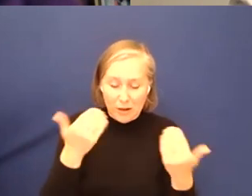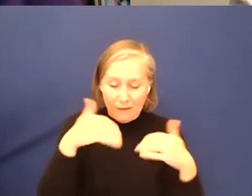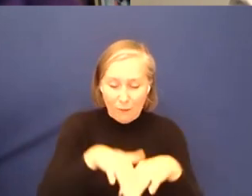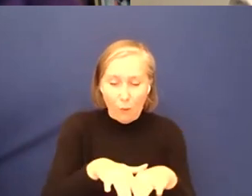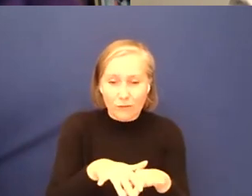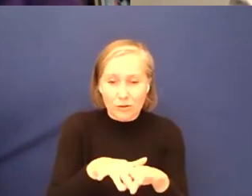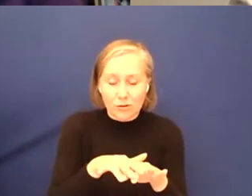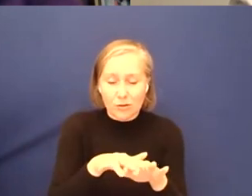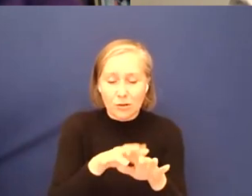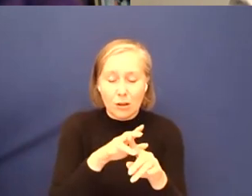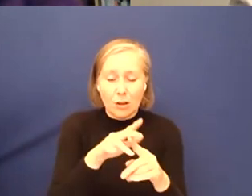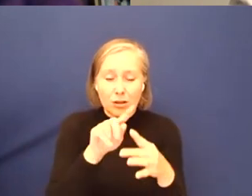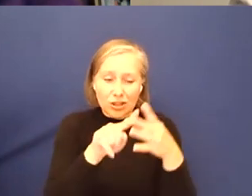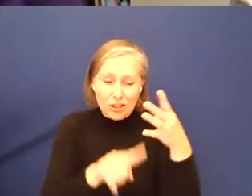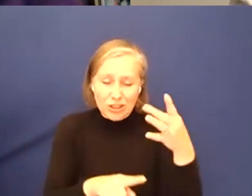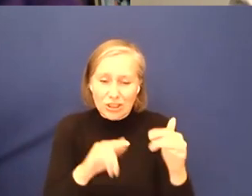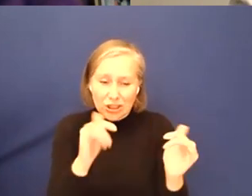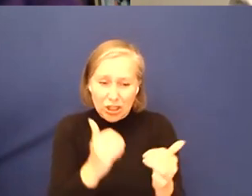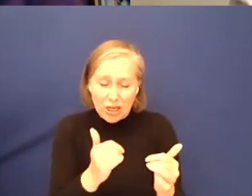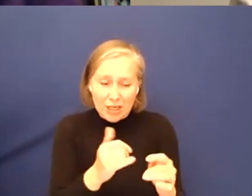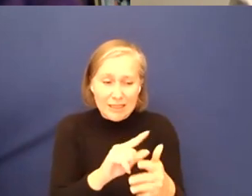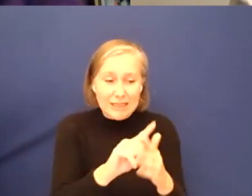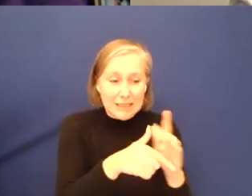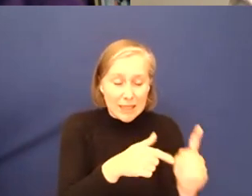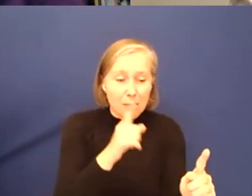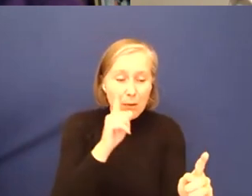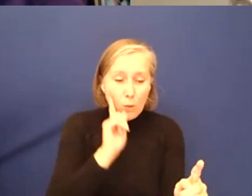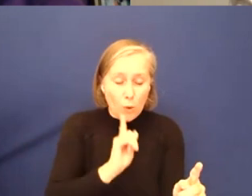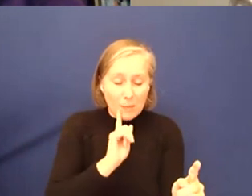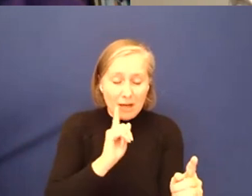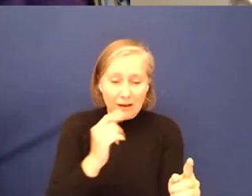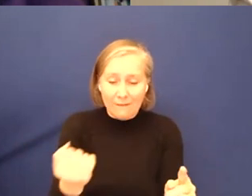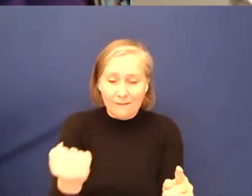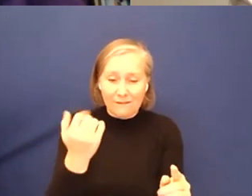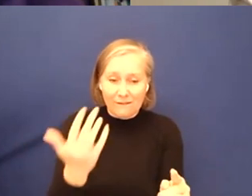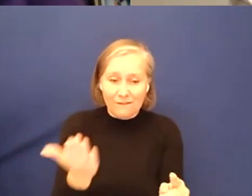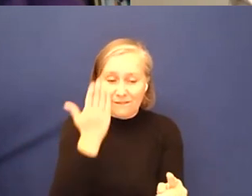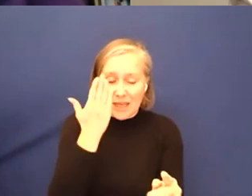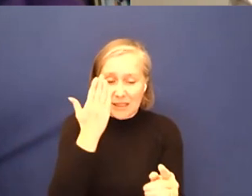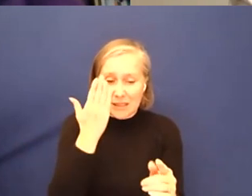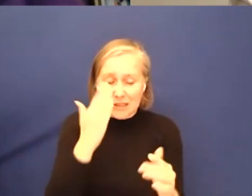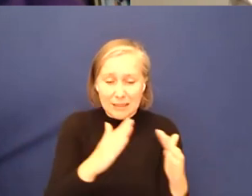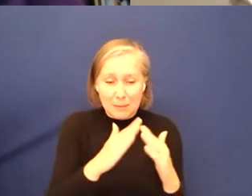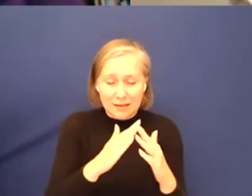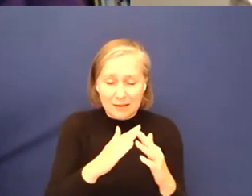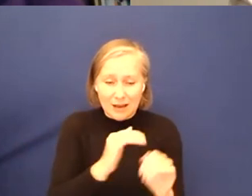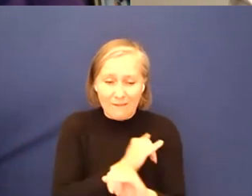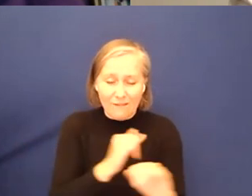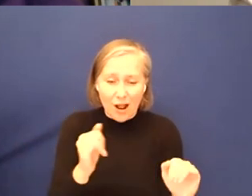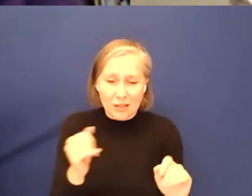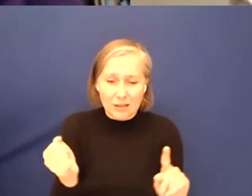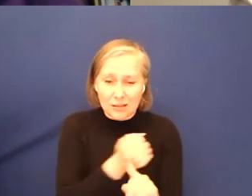how much disabled women who face domestic violence were actually excluded from services